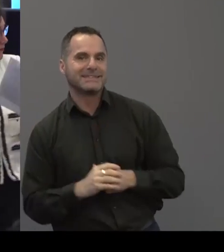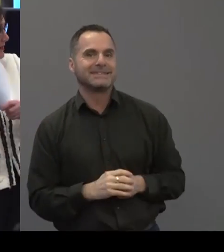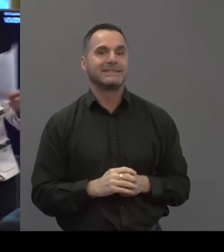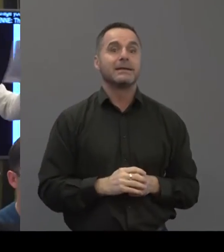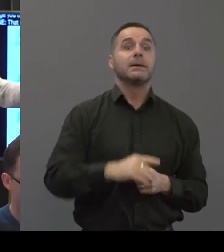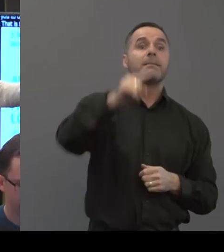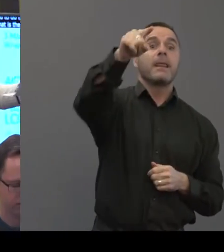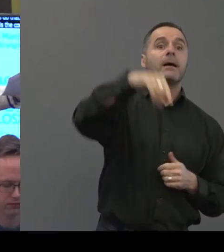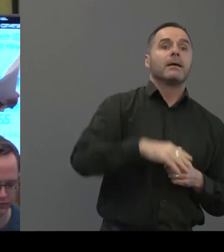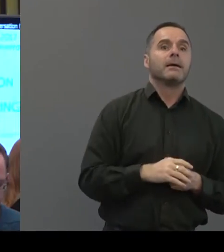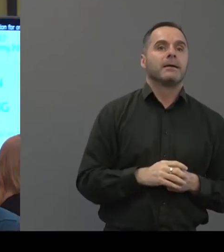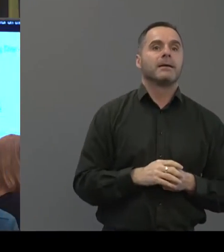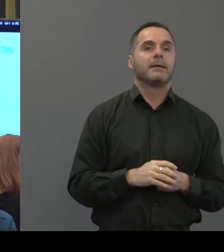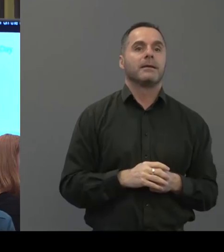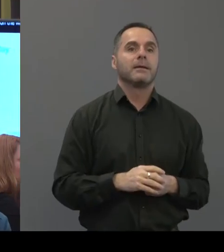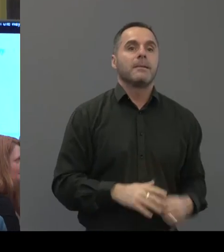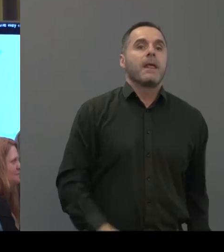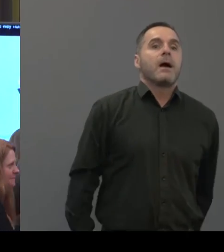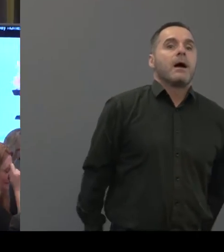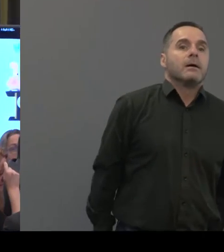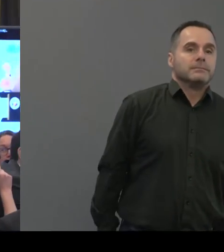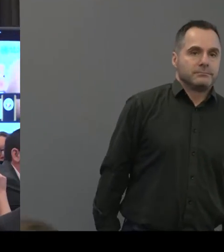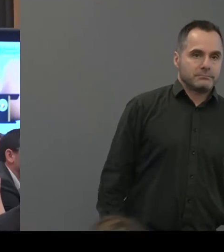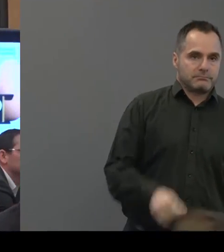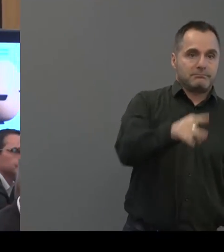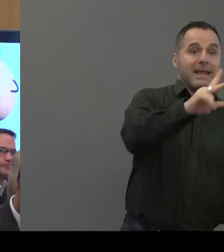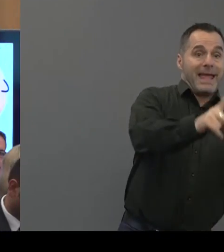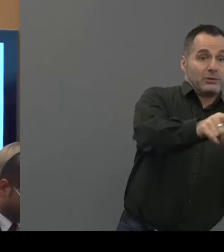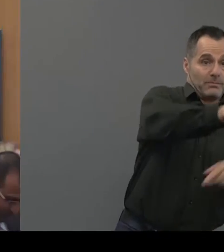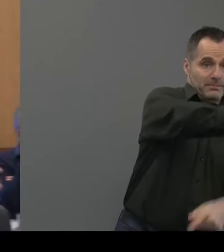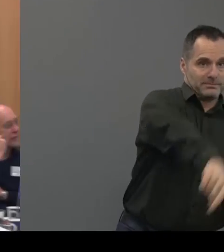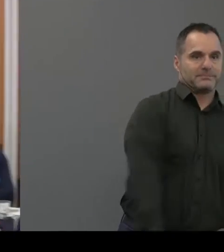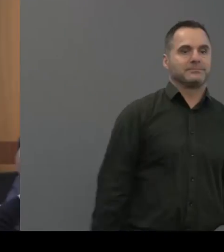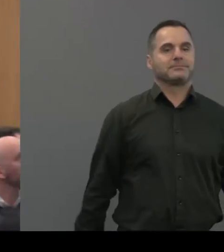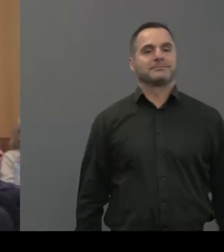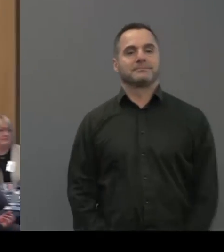Okay, are we? Okay, interpreters, let's